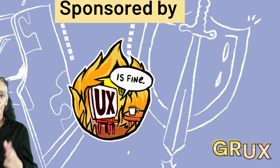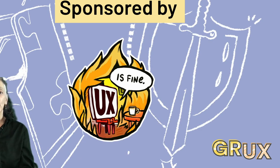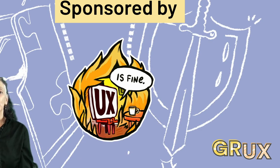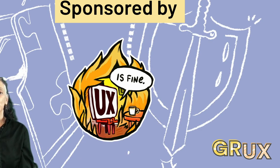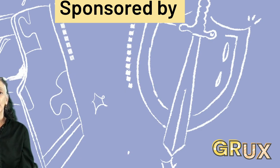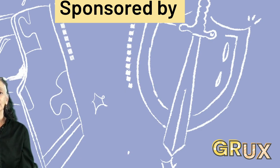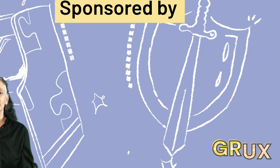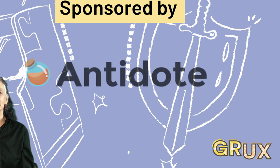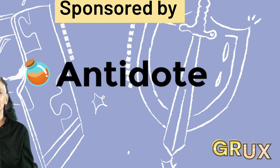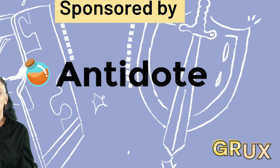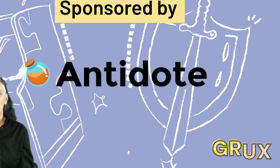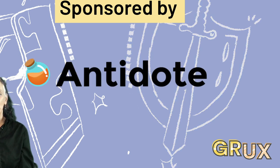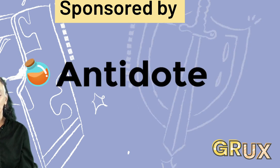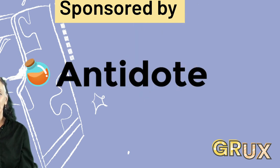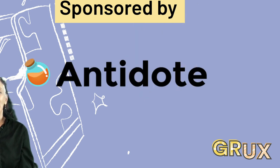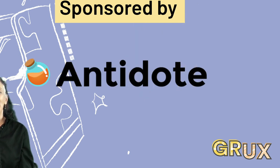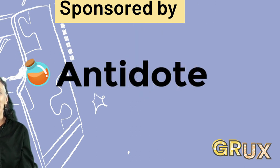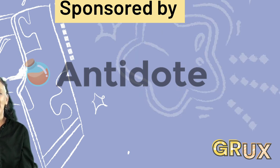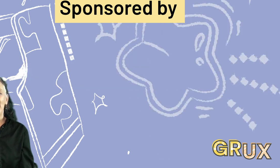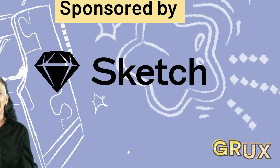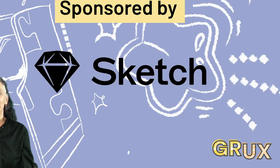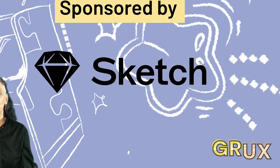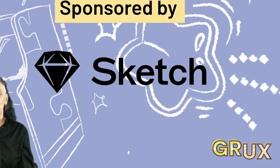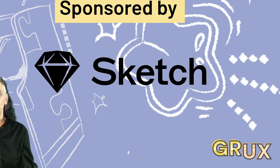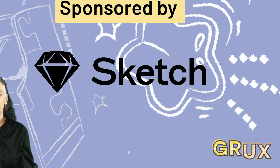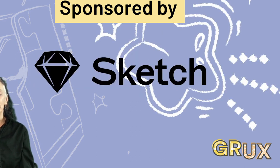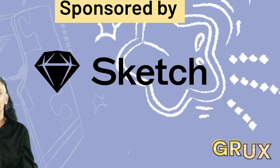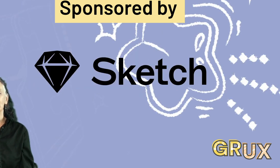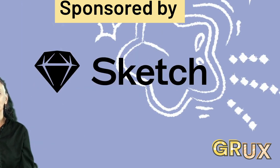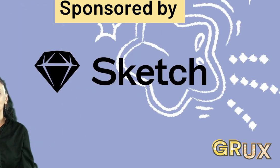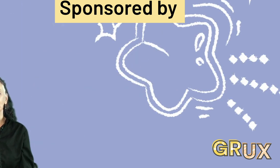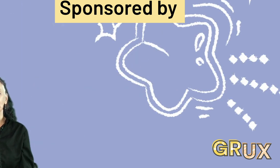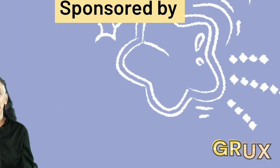UX is Fine, Antidote, and Sketch.